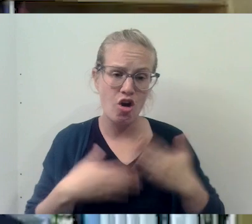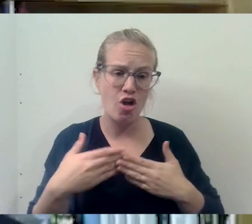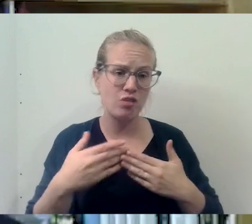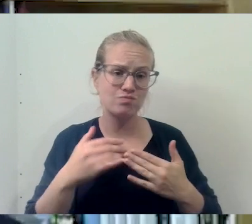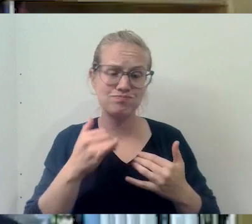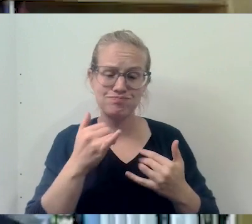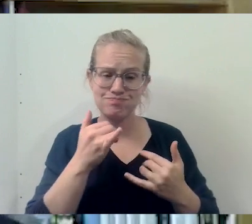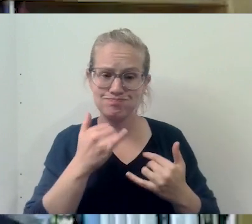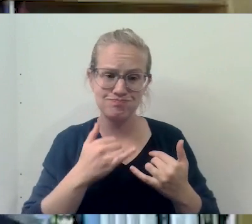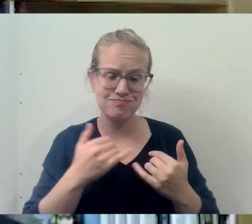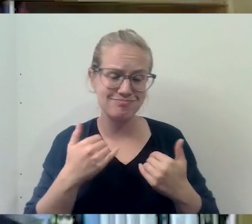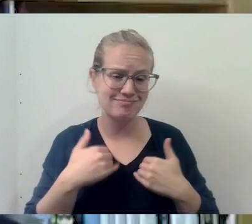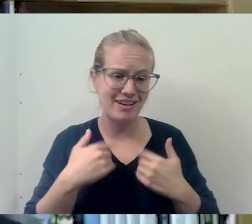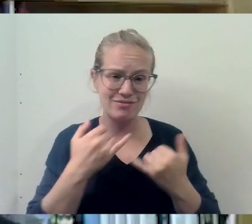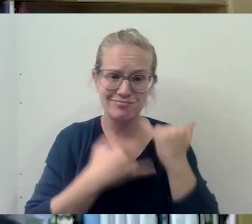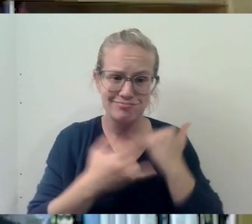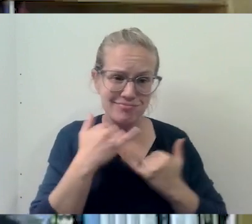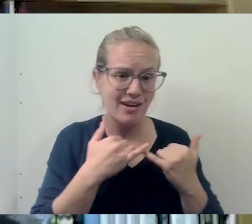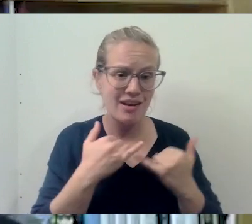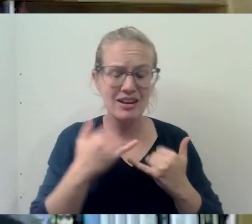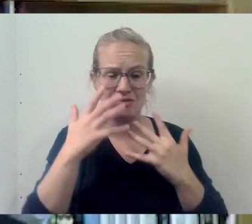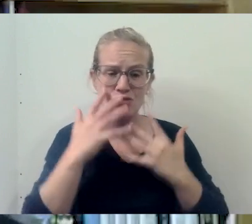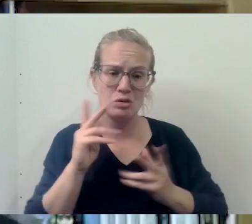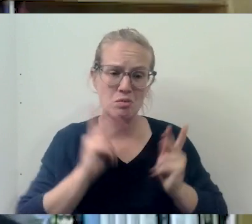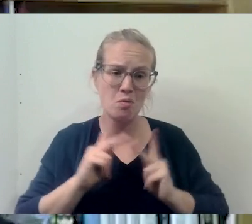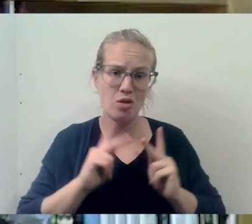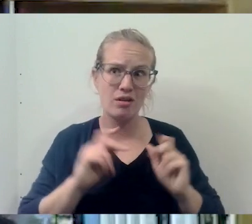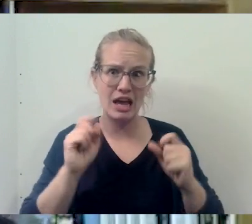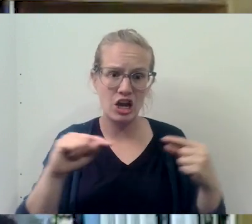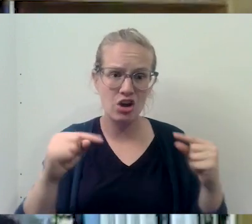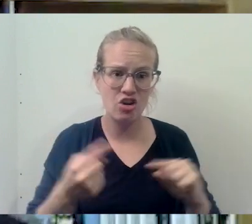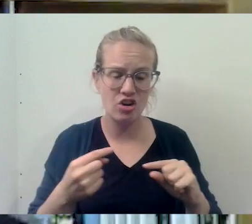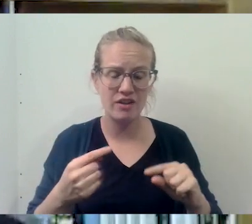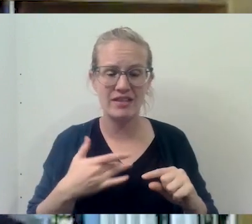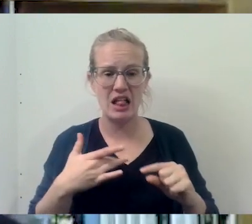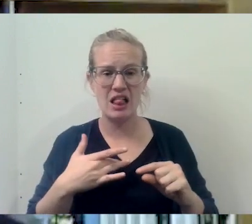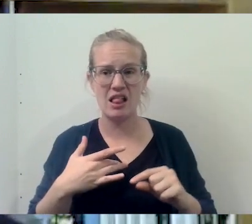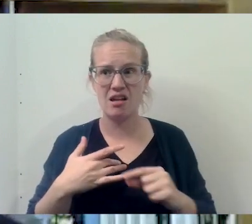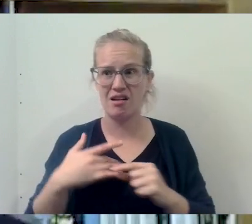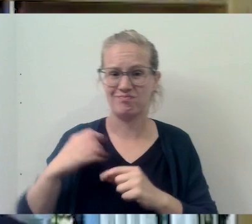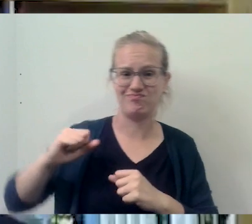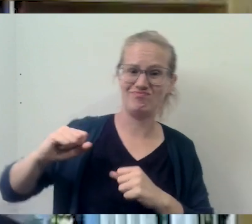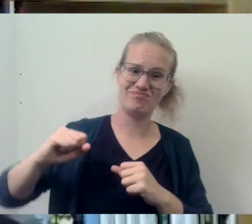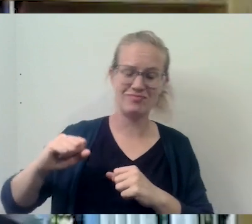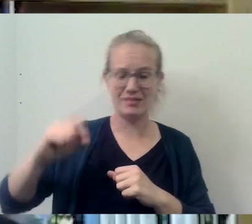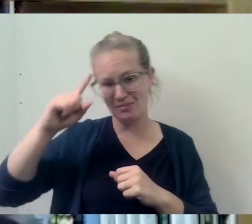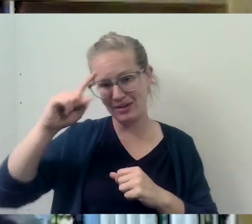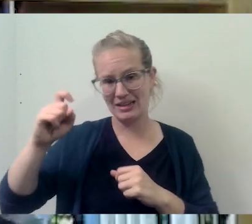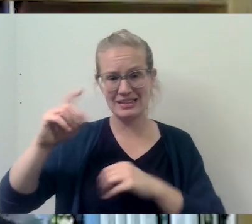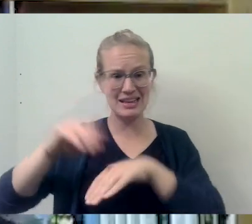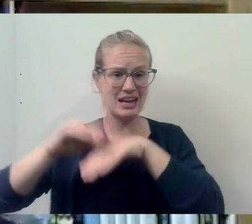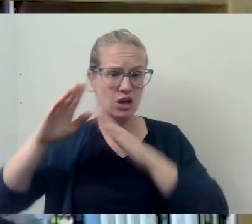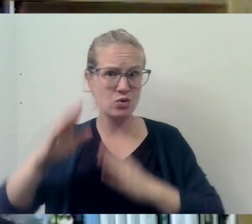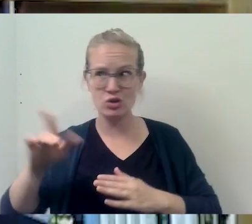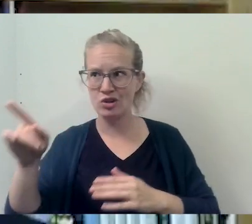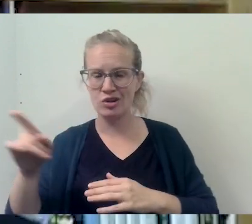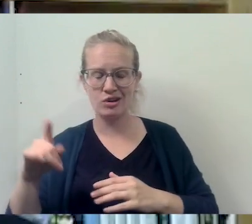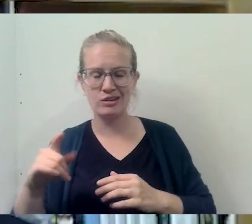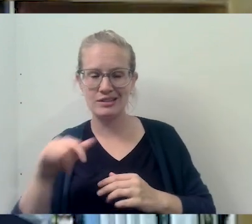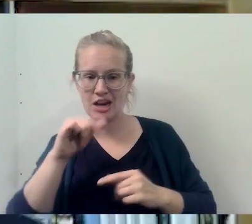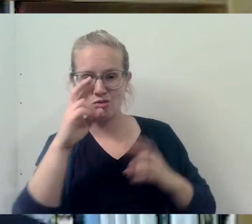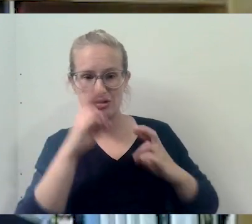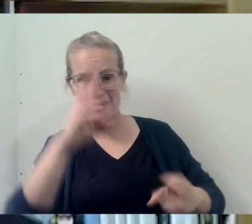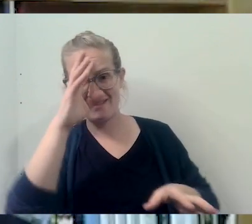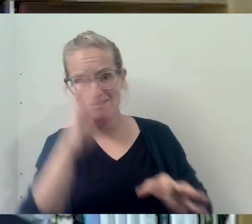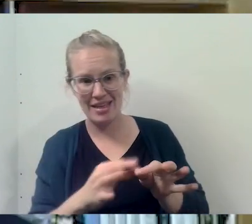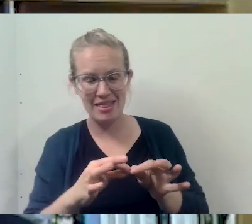And unfortunately, uh, people can get hurt and get put off by, uh, by some of these professionals. But